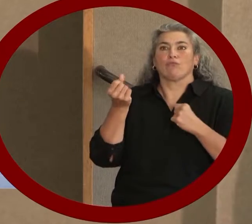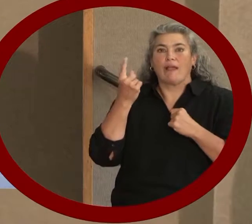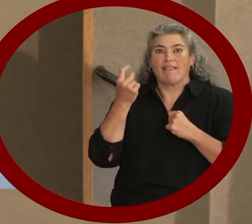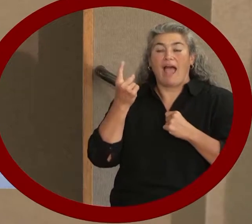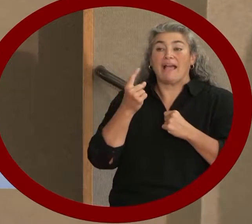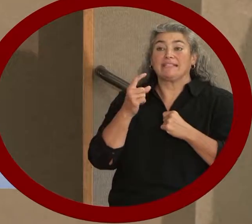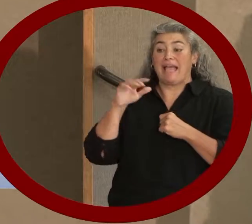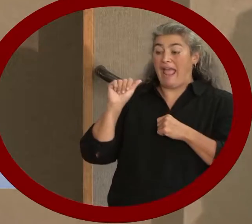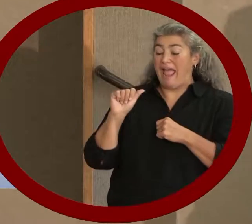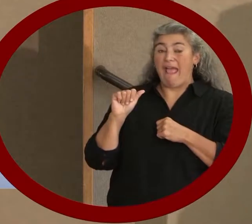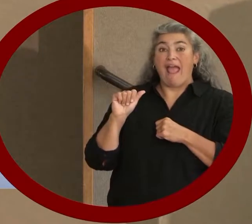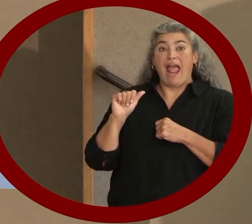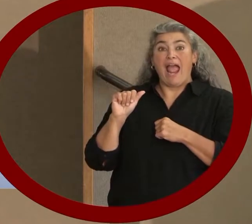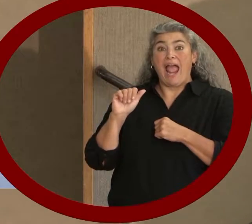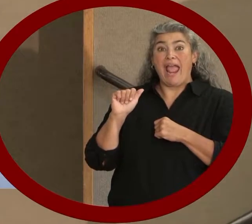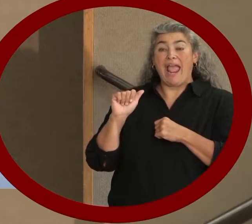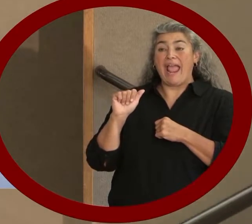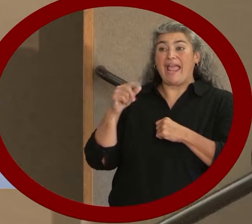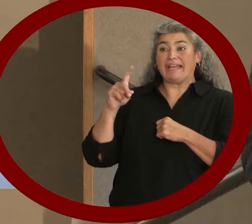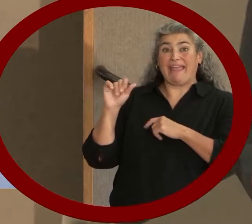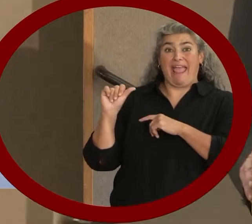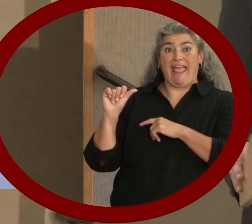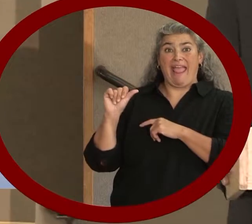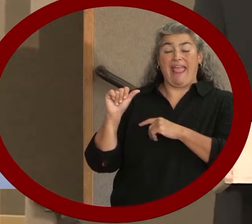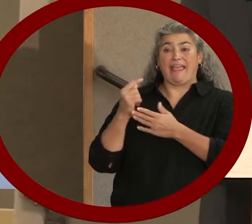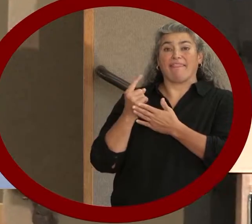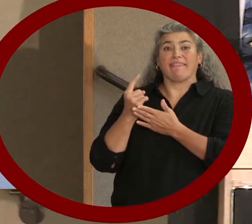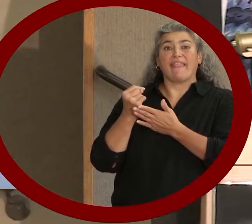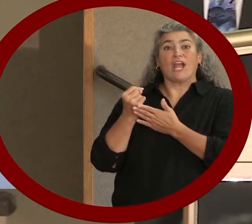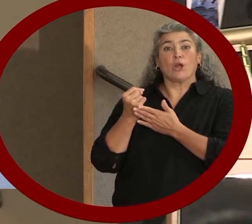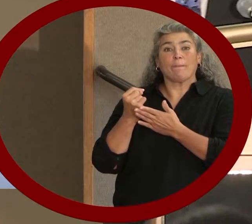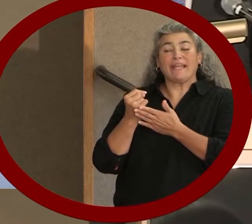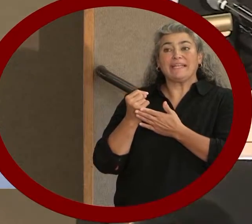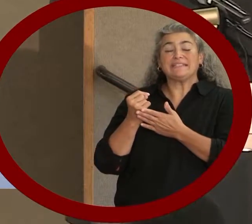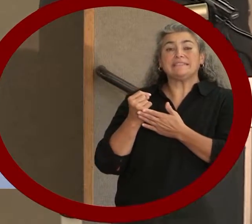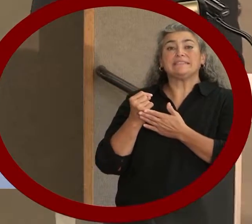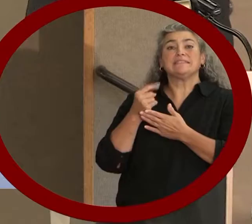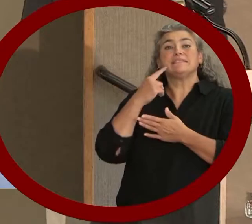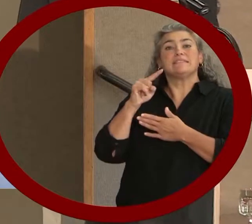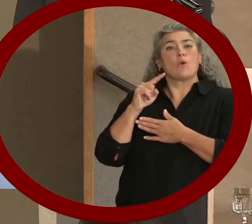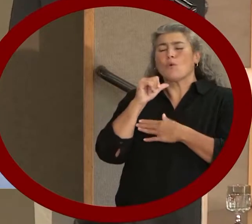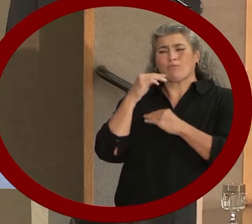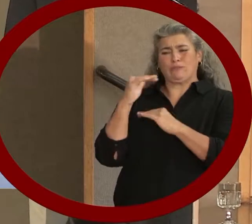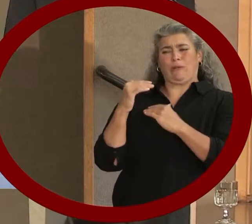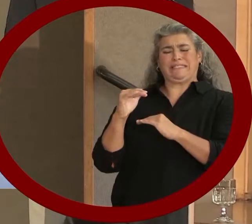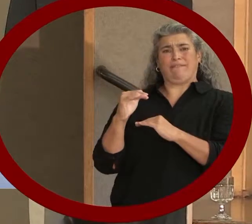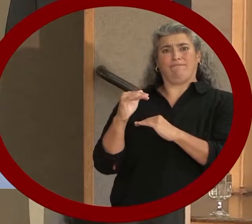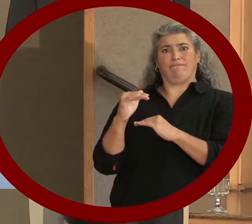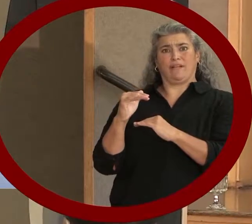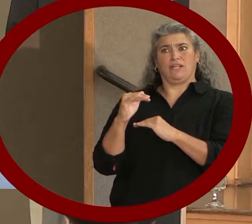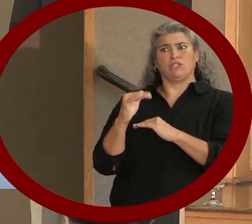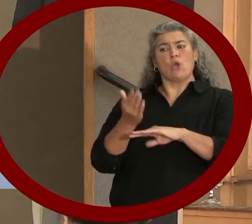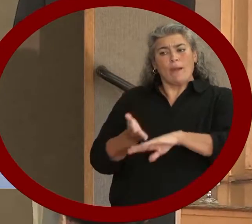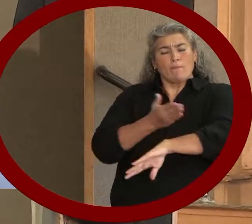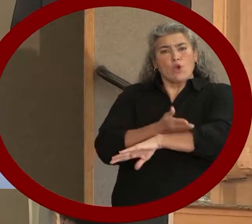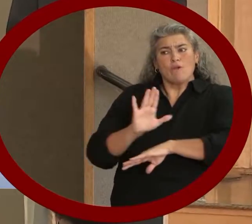therapies were unfairly restricted. Her efforts to improve the life of her own family became a mission.